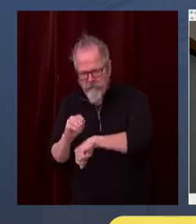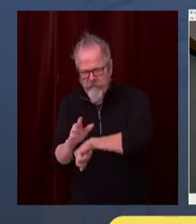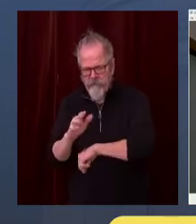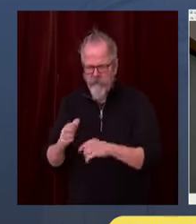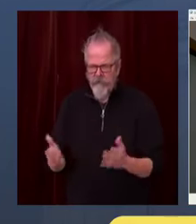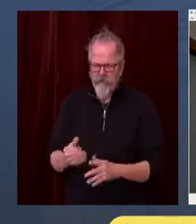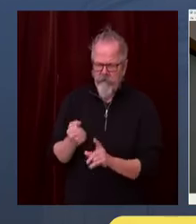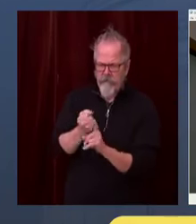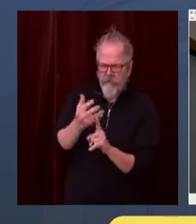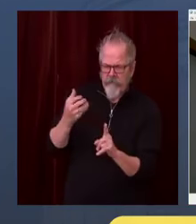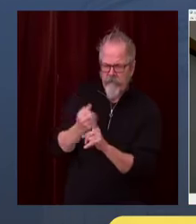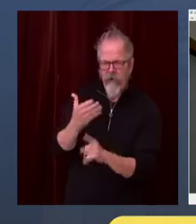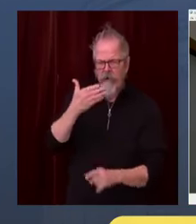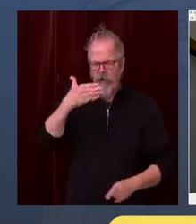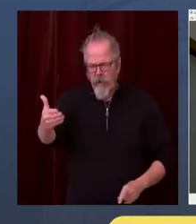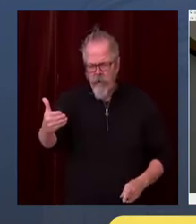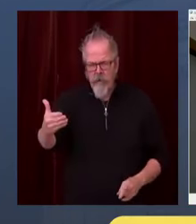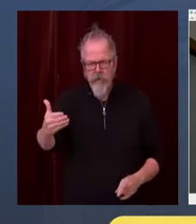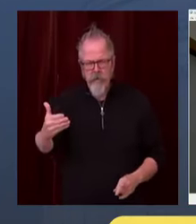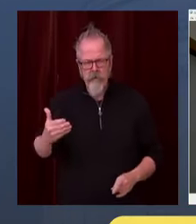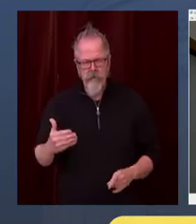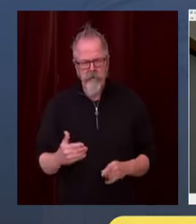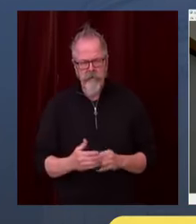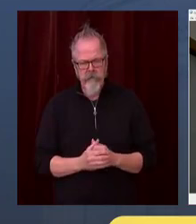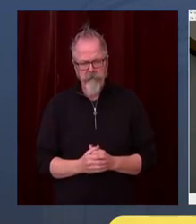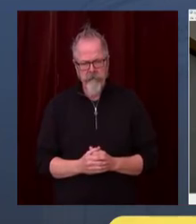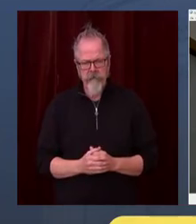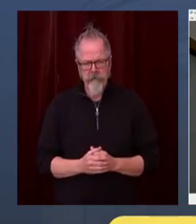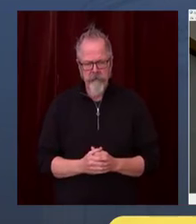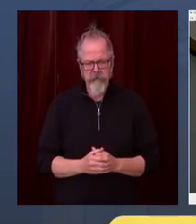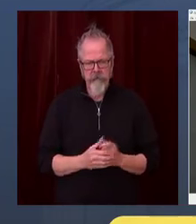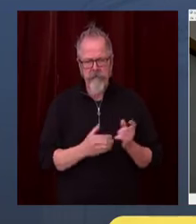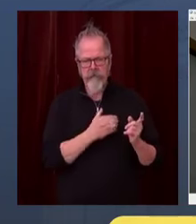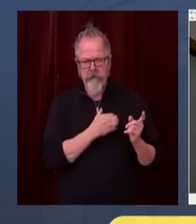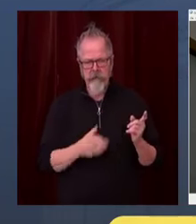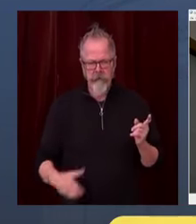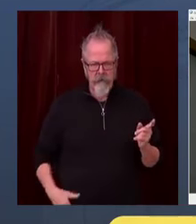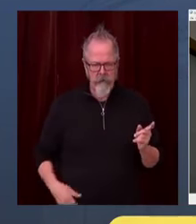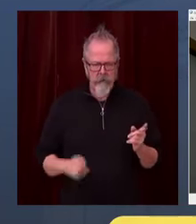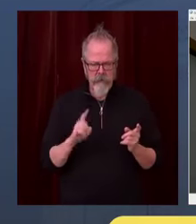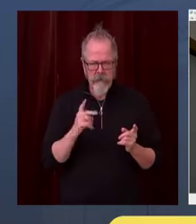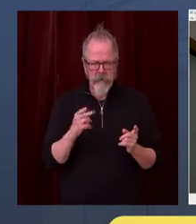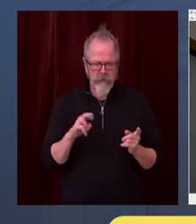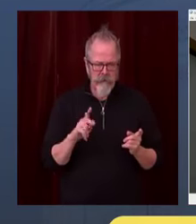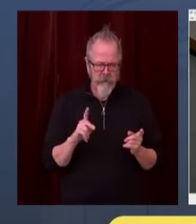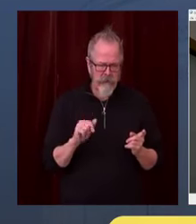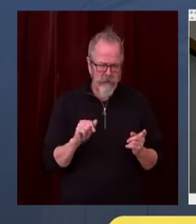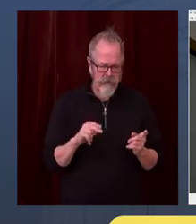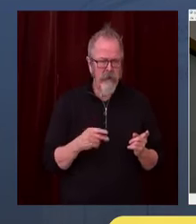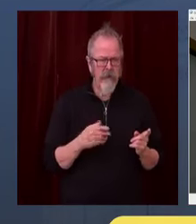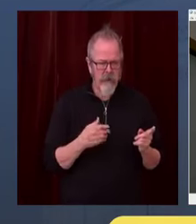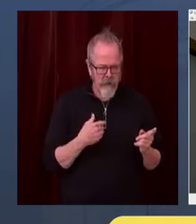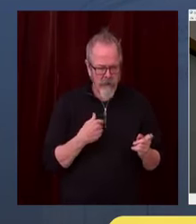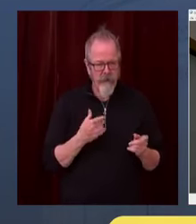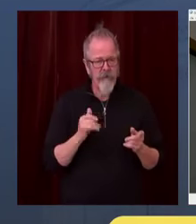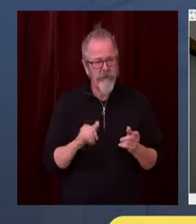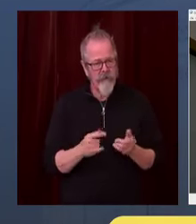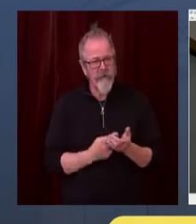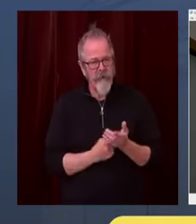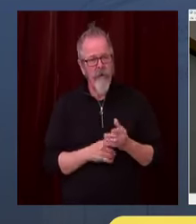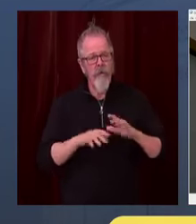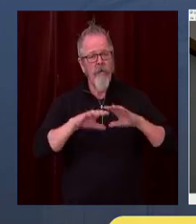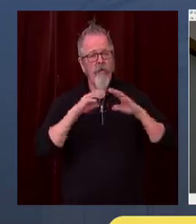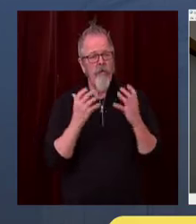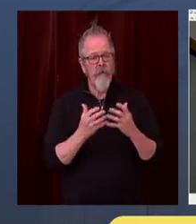honor of serving as one of 11 mayors that sits on a global panel of mayors talking about global COVID recovery.